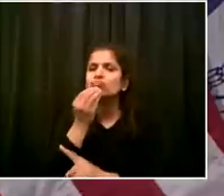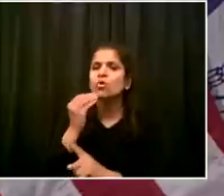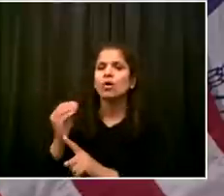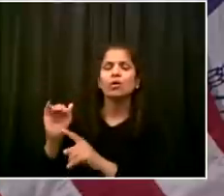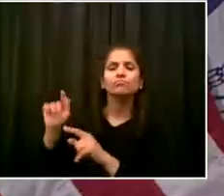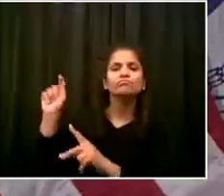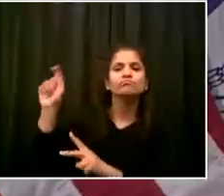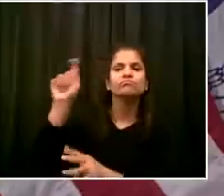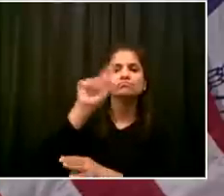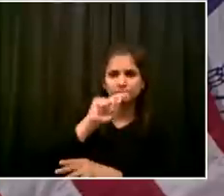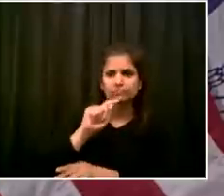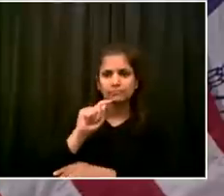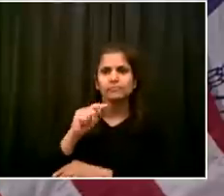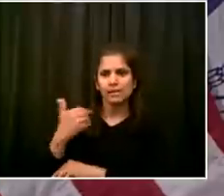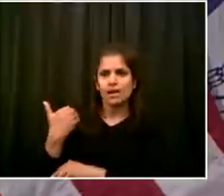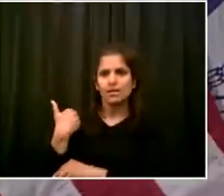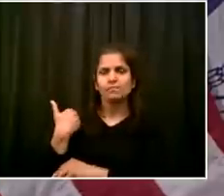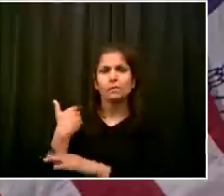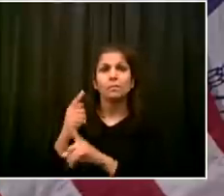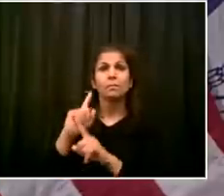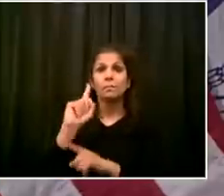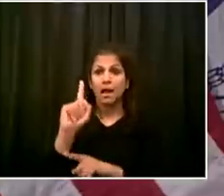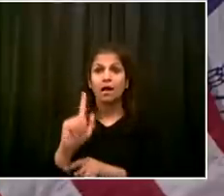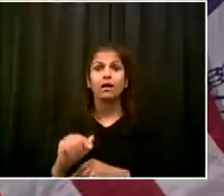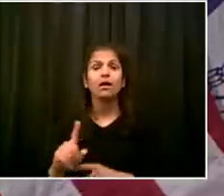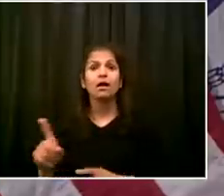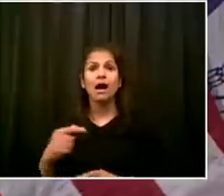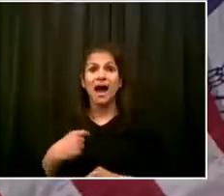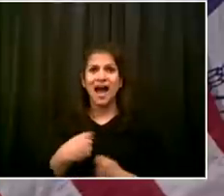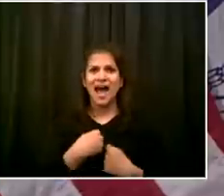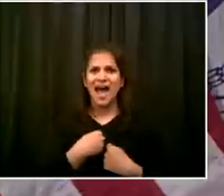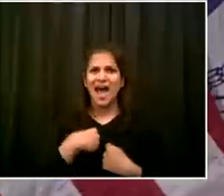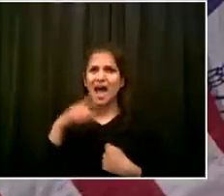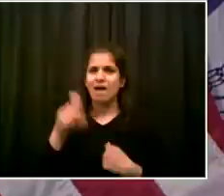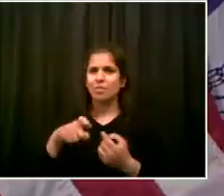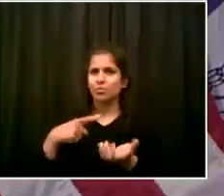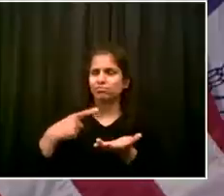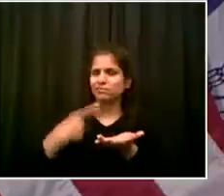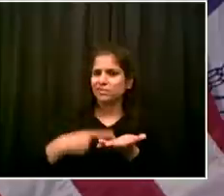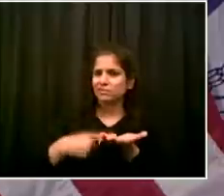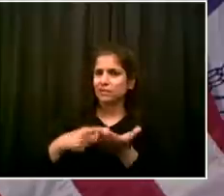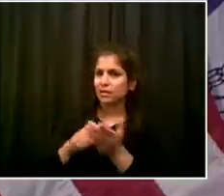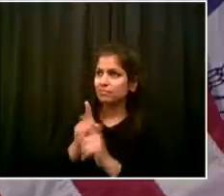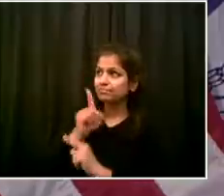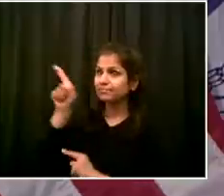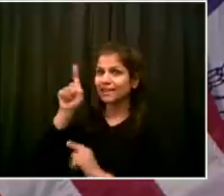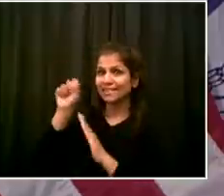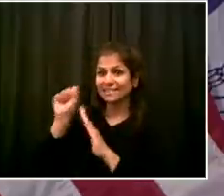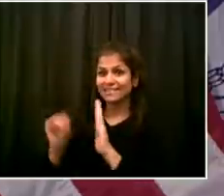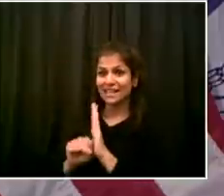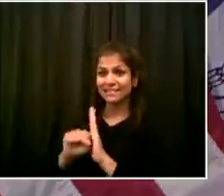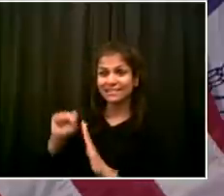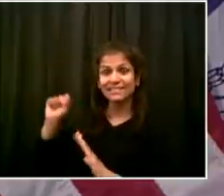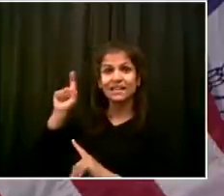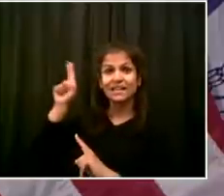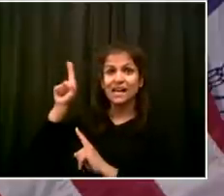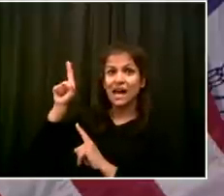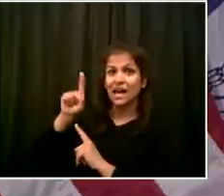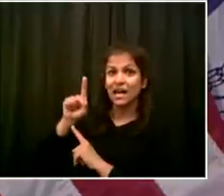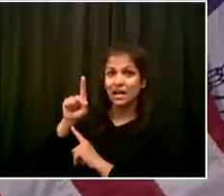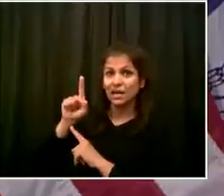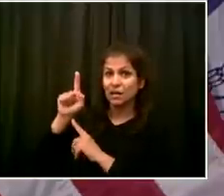here that we need to implement together. We need to think about the ramifications in terms of people getting around and